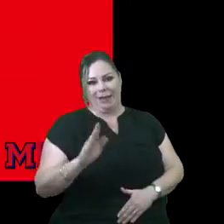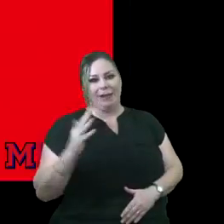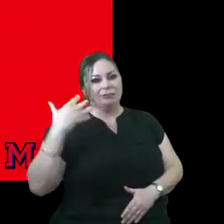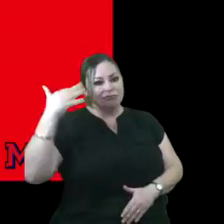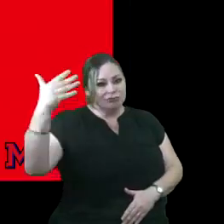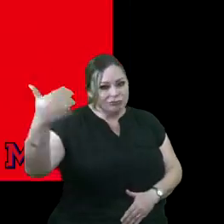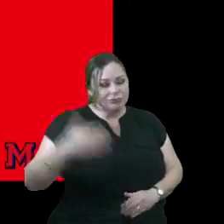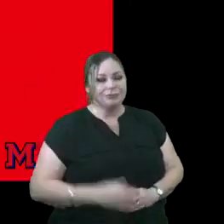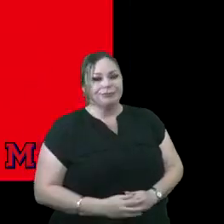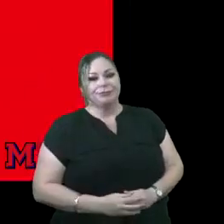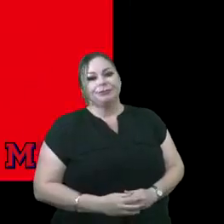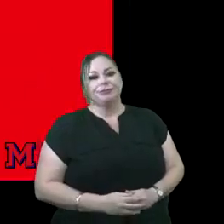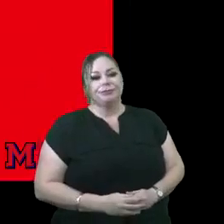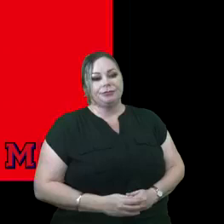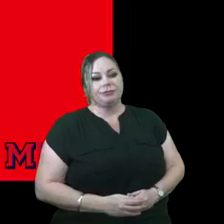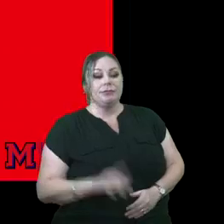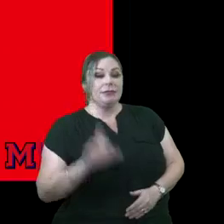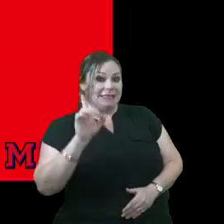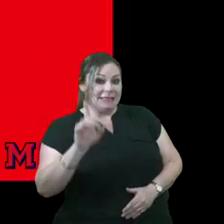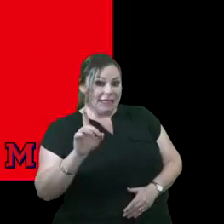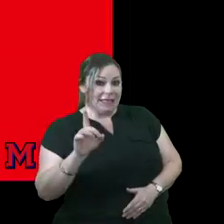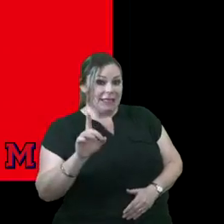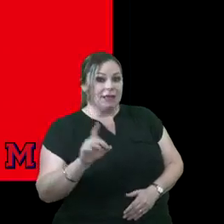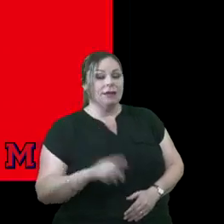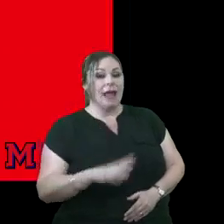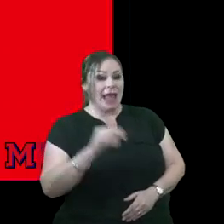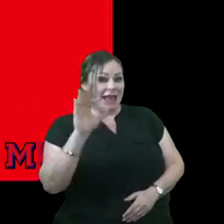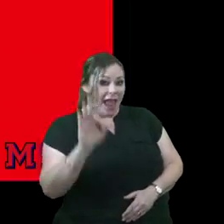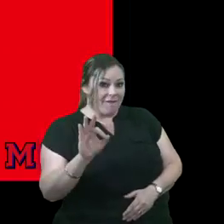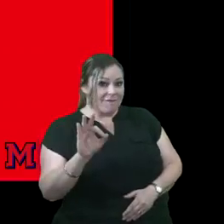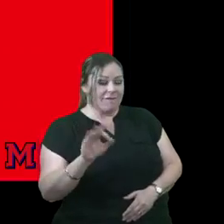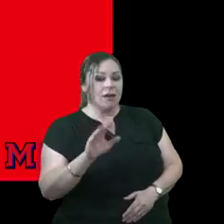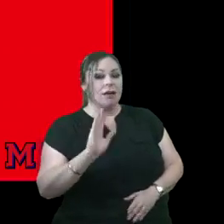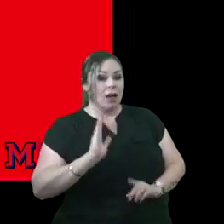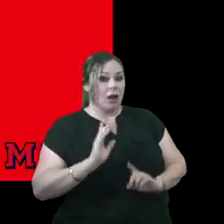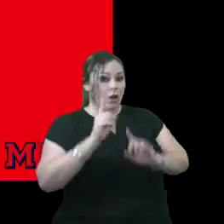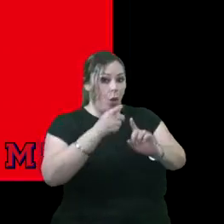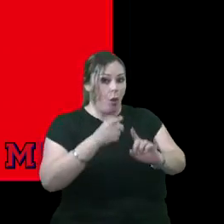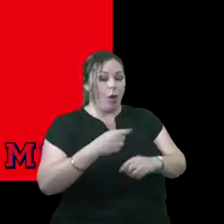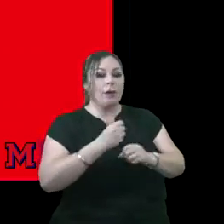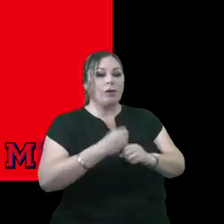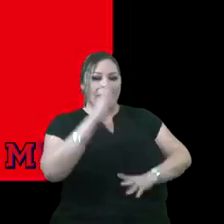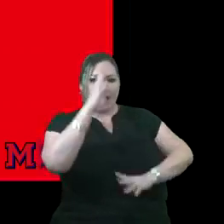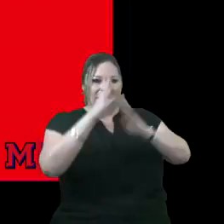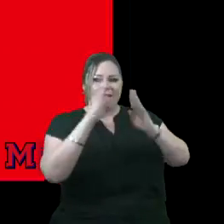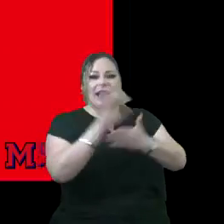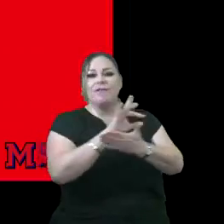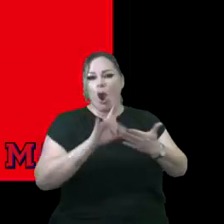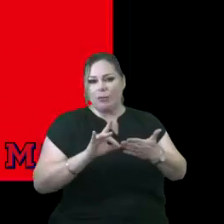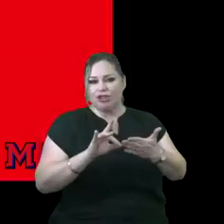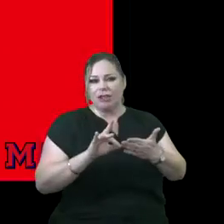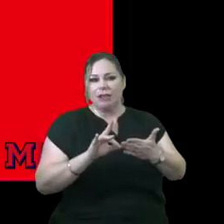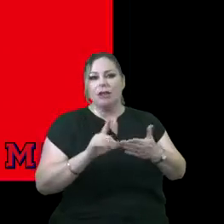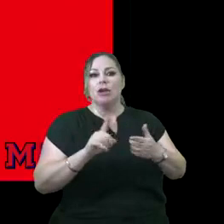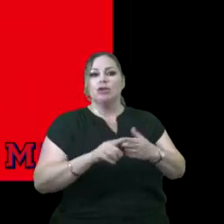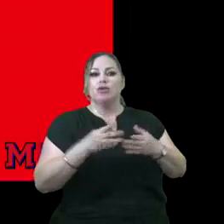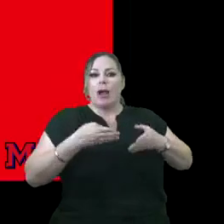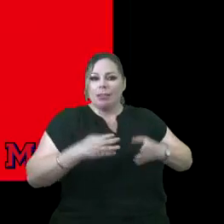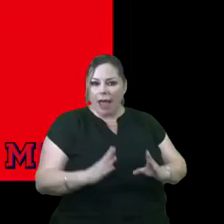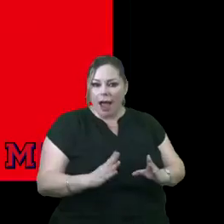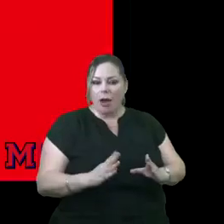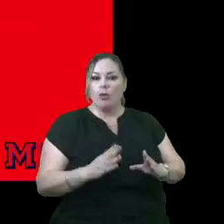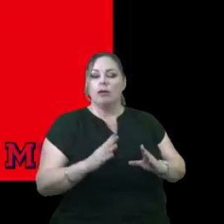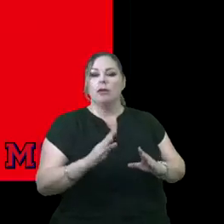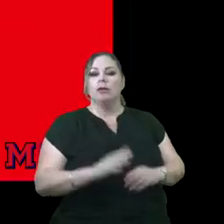campuses. And D and F rated campuses. Our goal is to create innovative options. To ensure that the